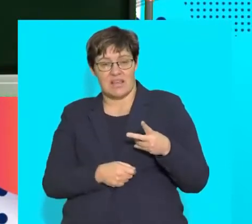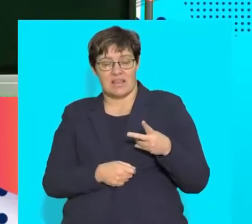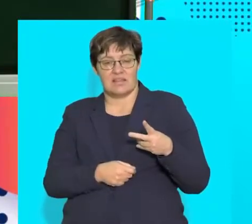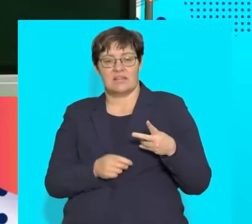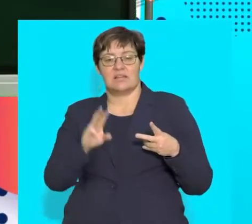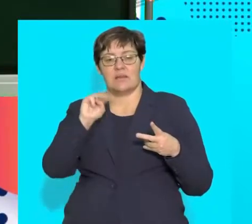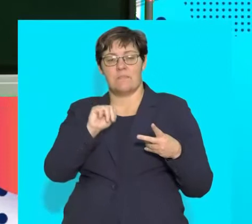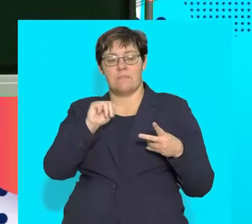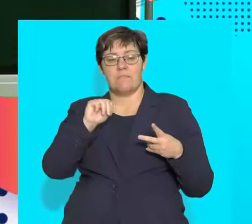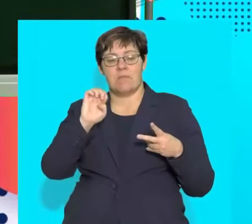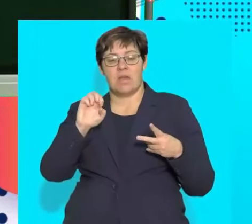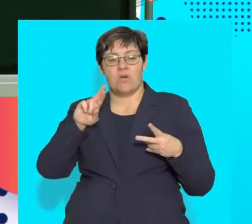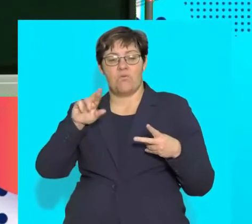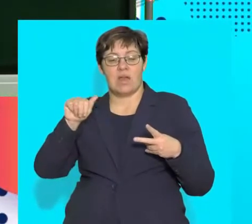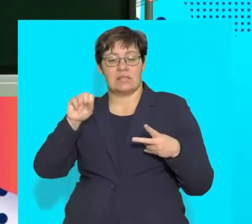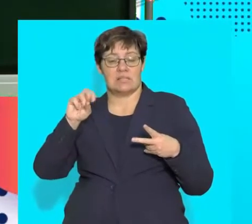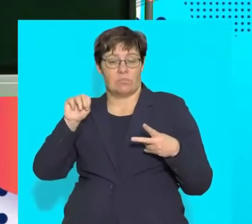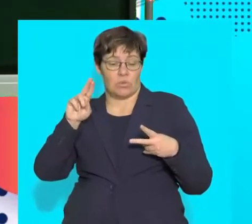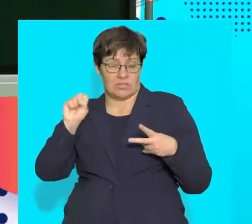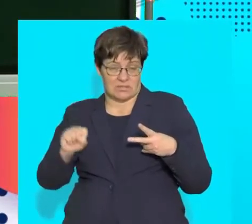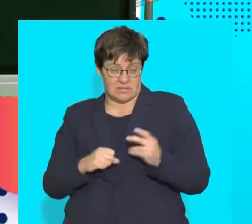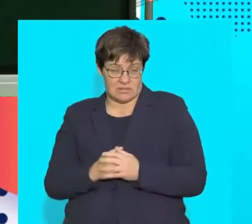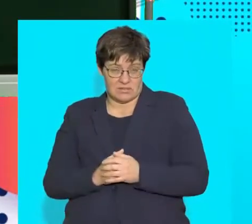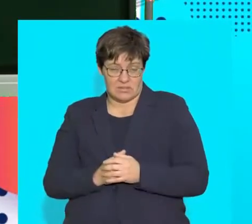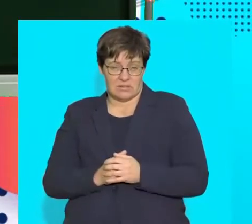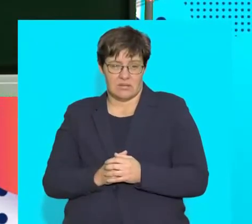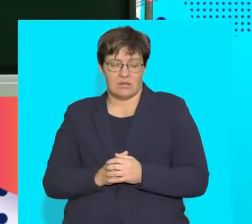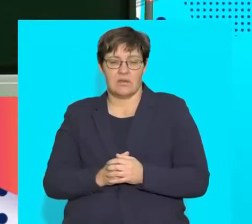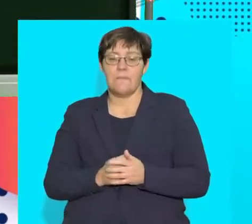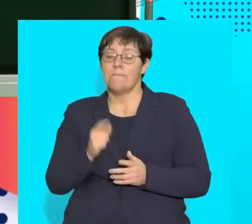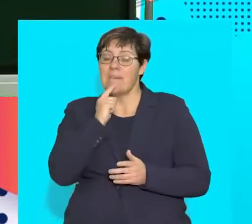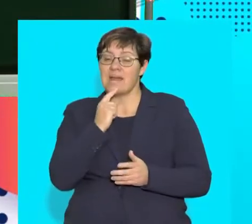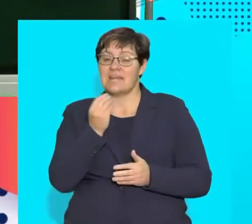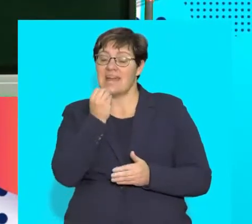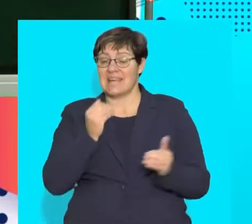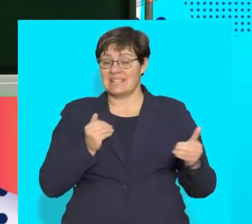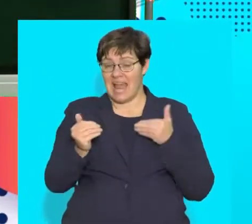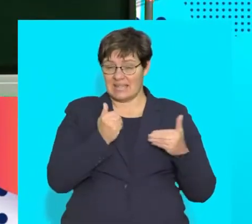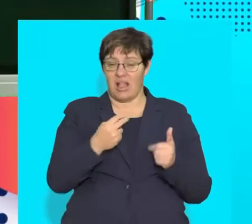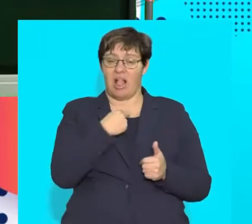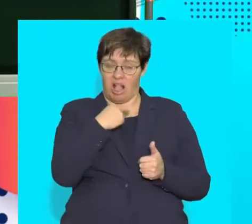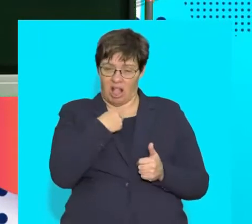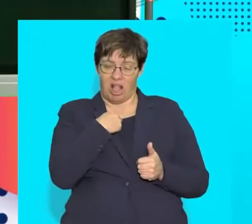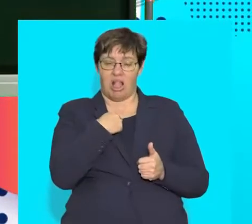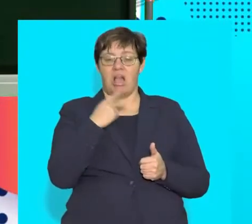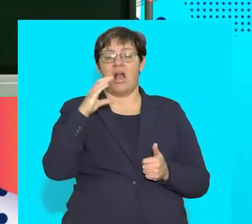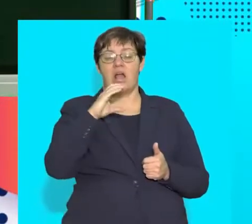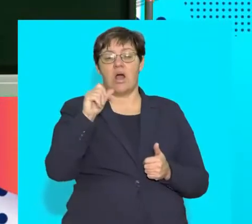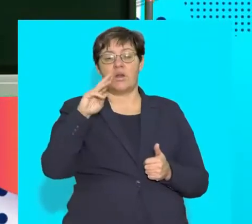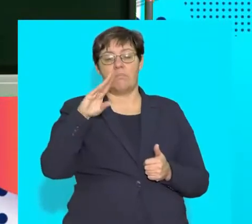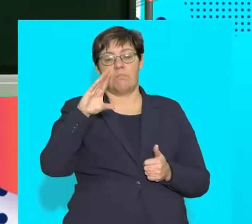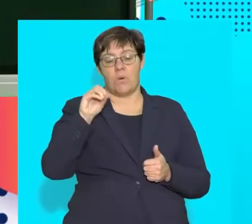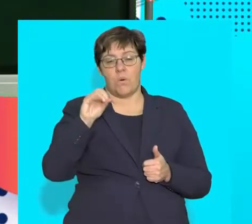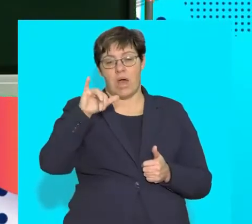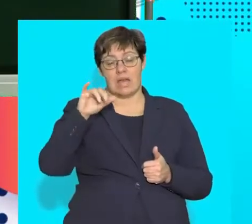was called marasmus. And in that disorder, we realized that individuals had a diet lacking in carbohydrates.